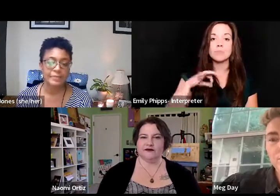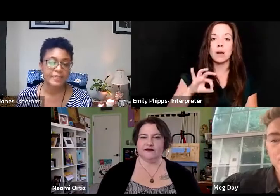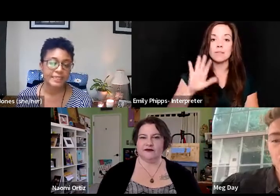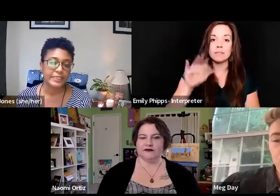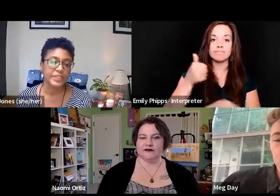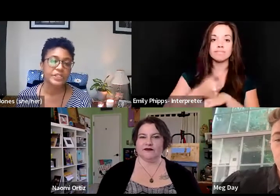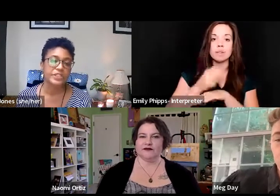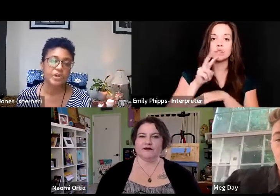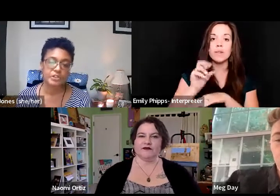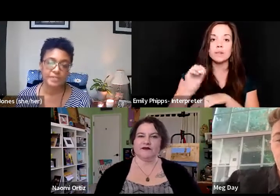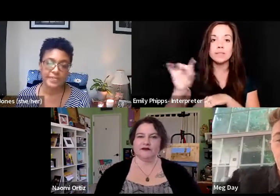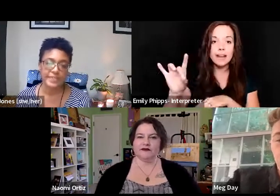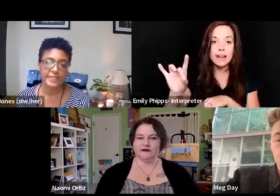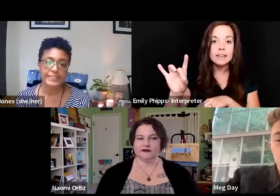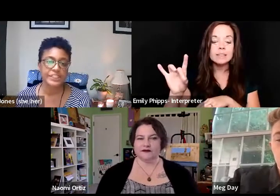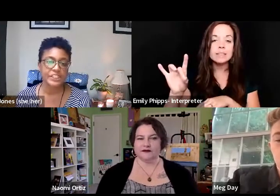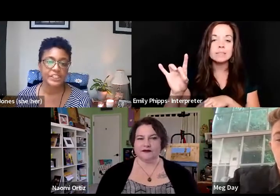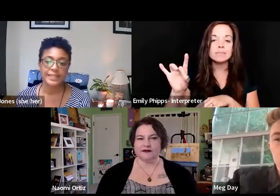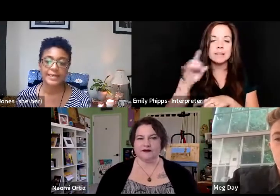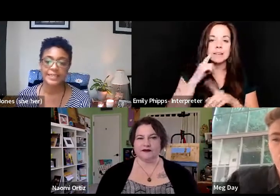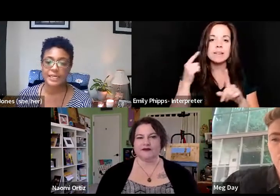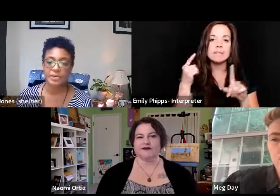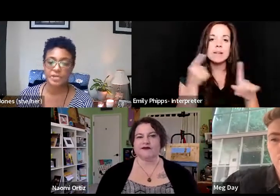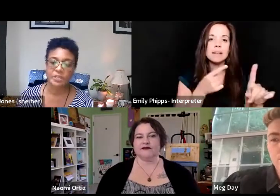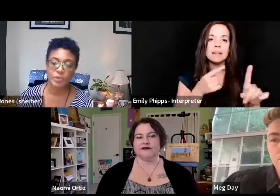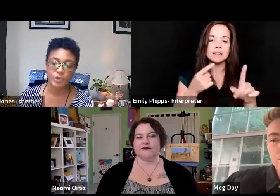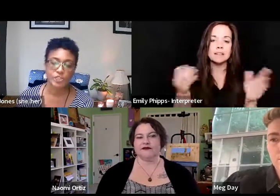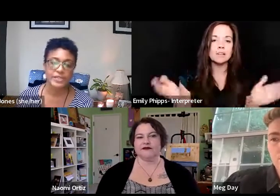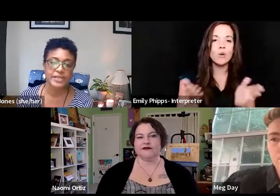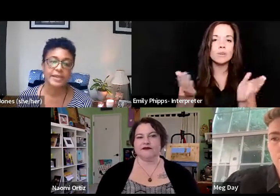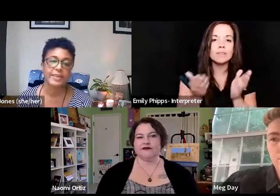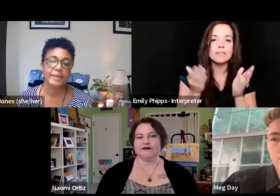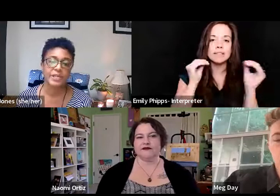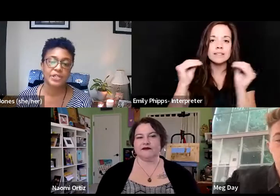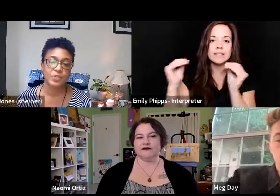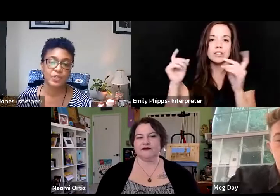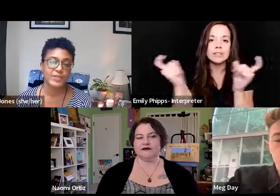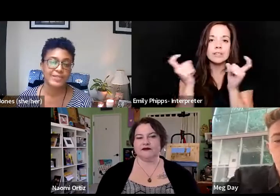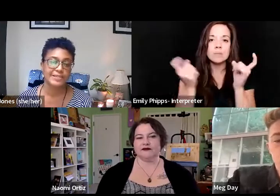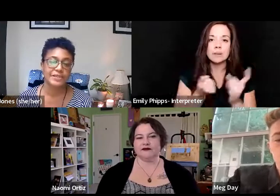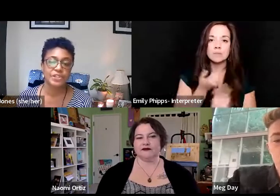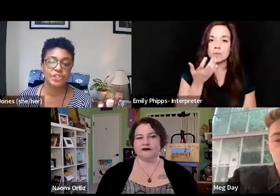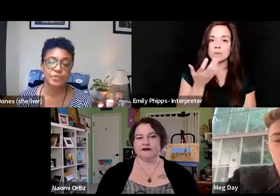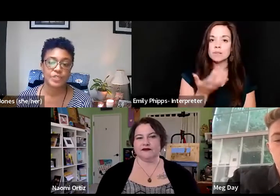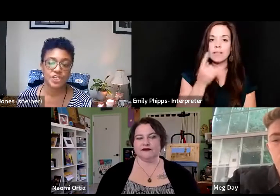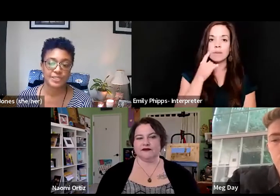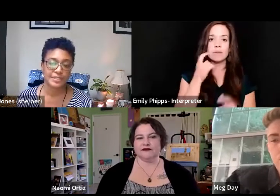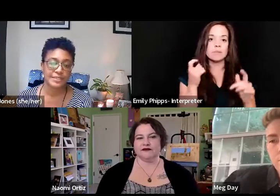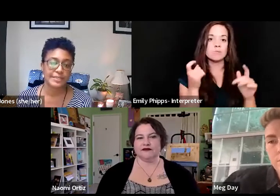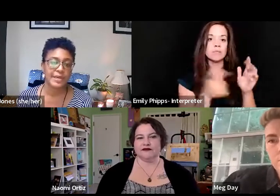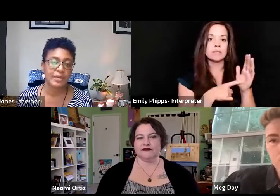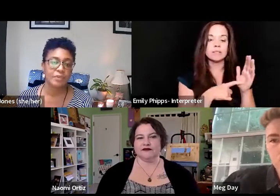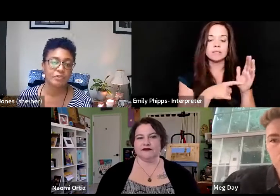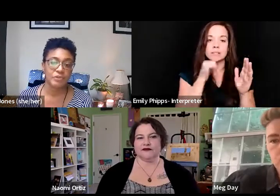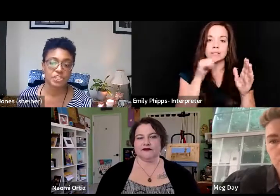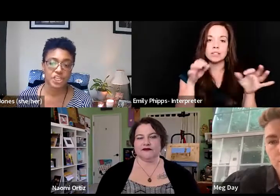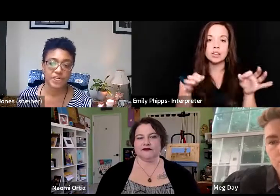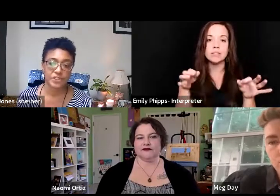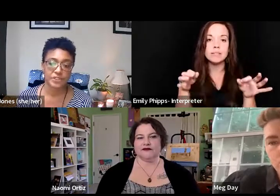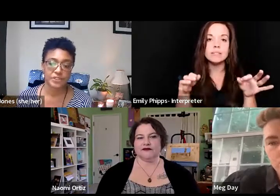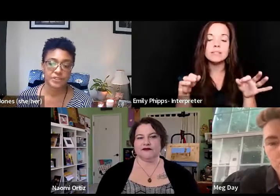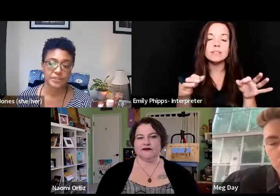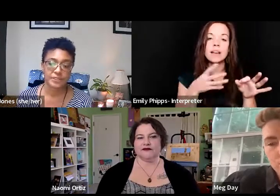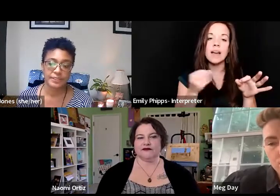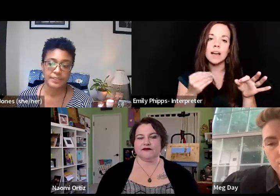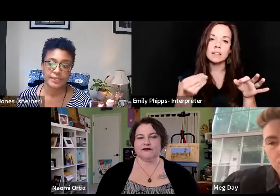that's committed to cultivating, teaching, and celebrating Fortree that bears witness to injustice and provokes